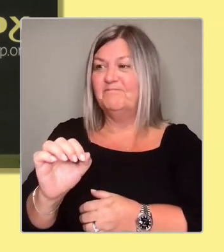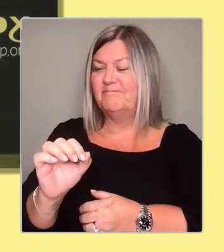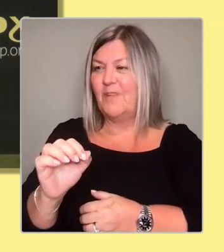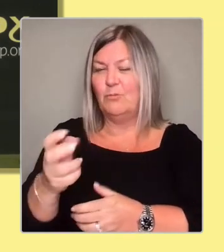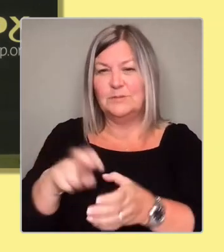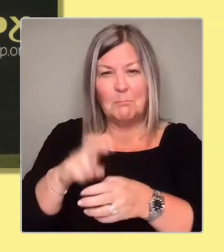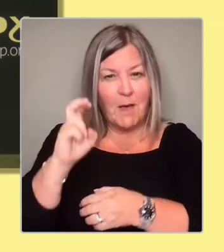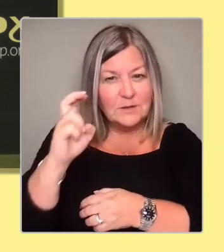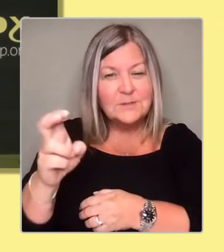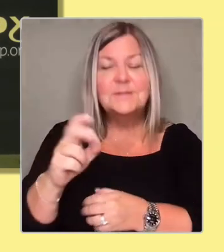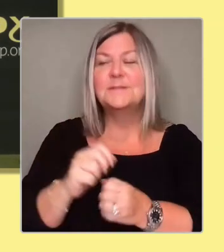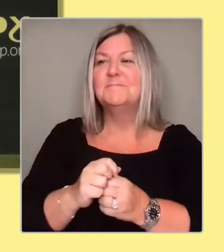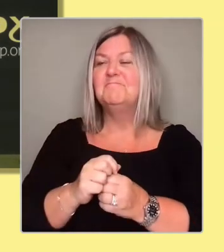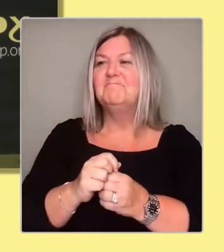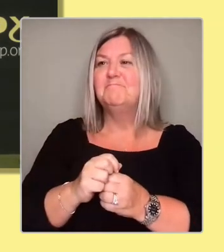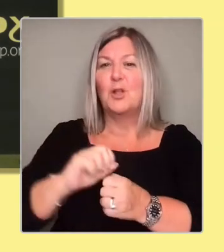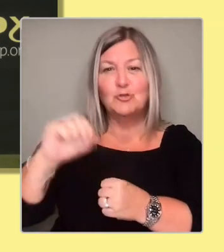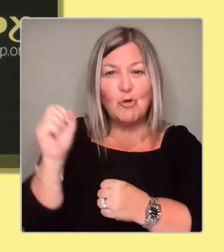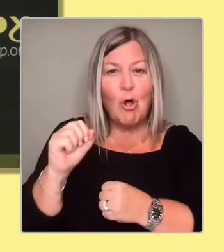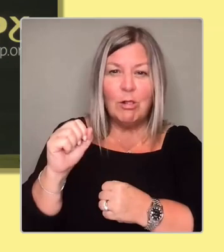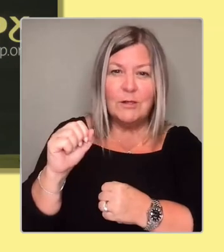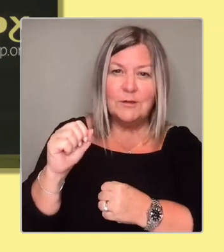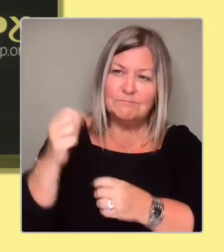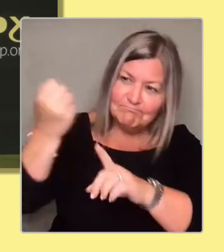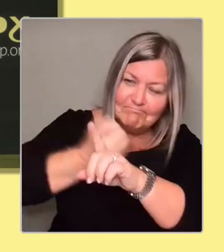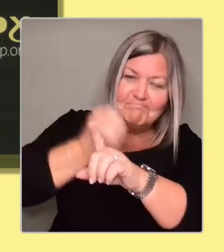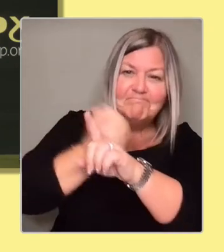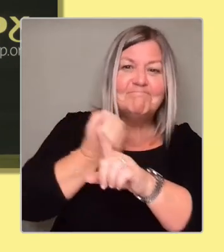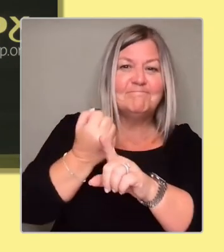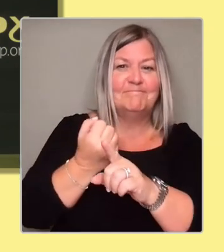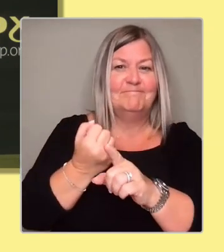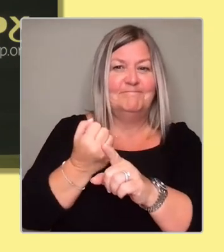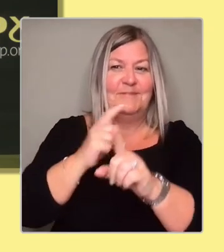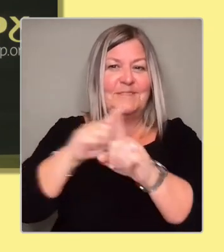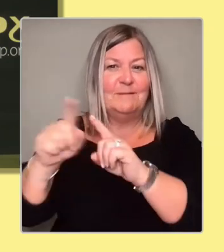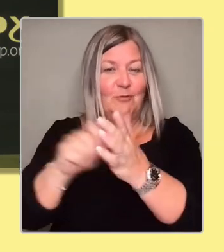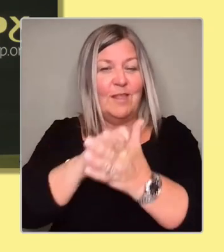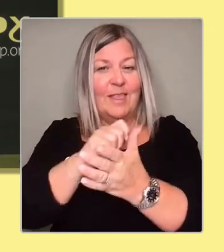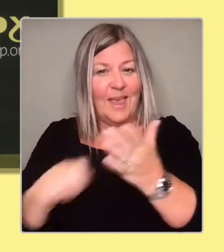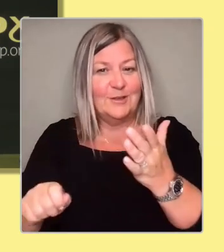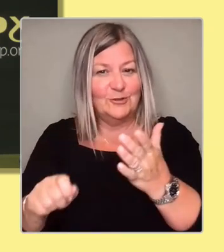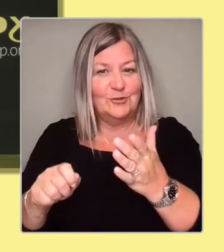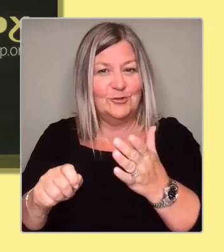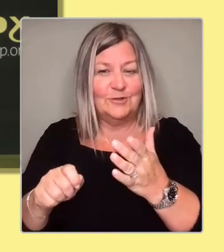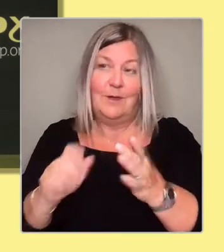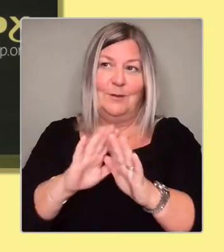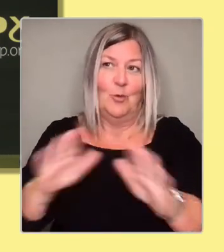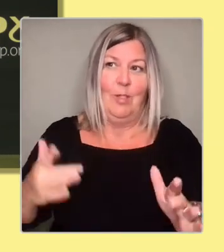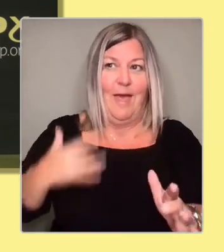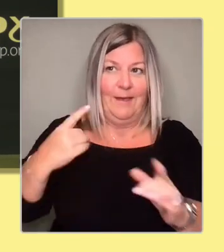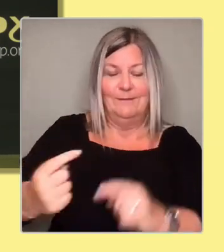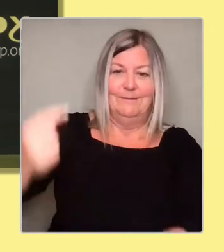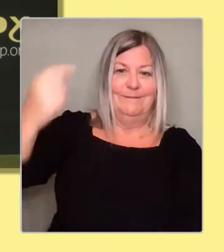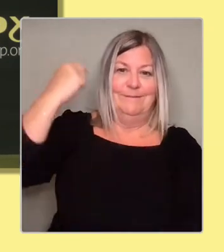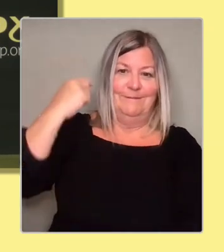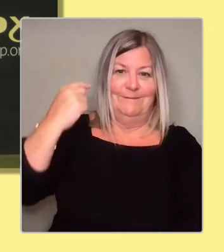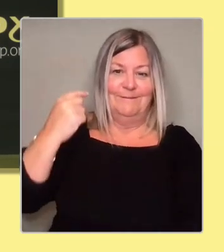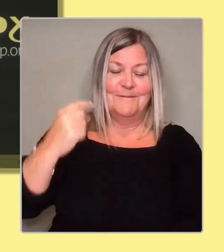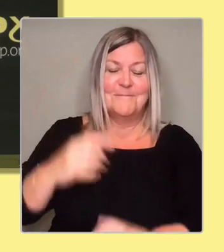campaigning in various different elections back when I was a teen and clearly had no life. But never mind. It's YSI,